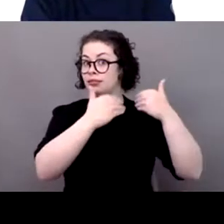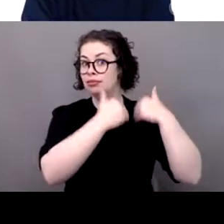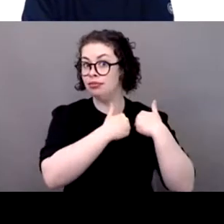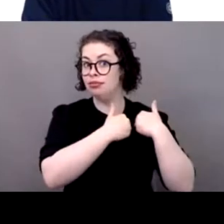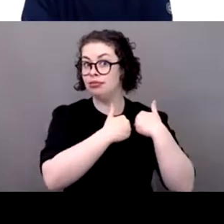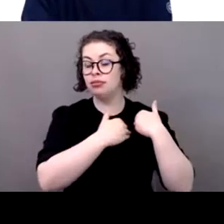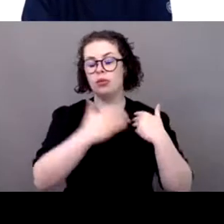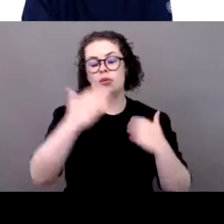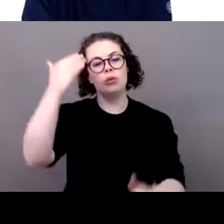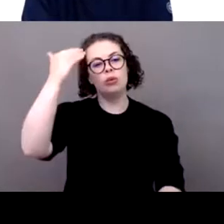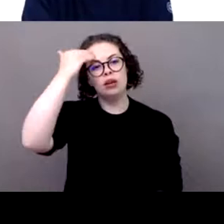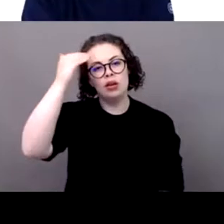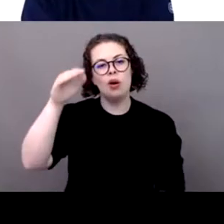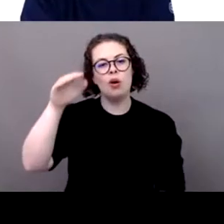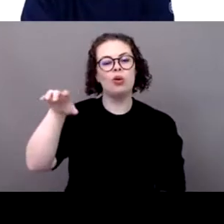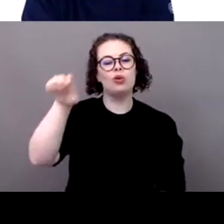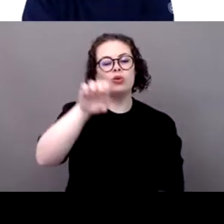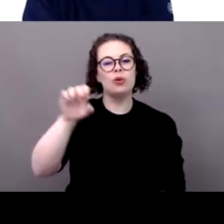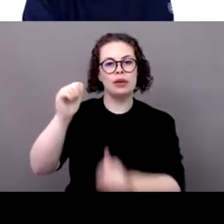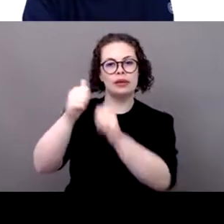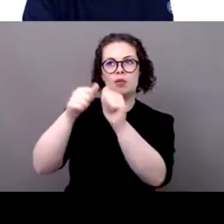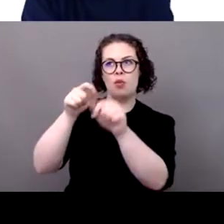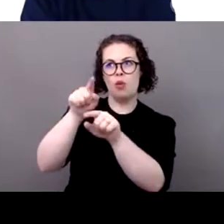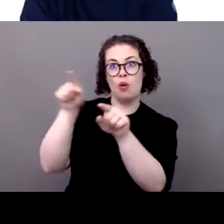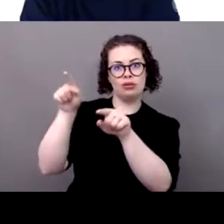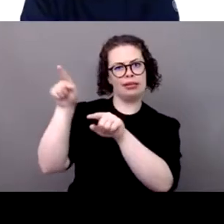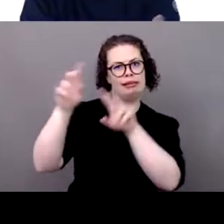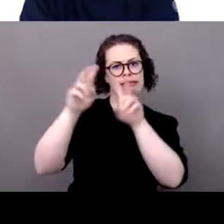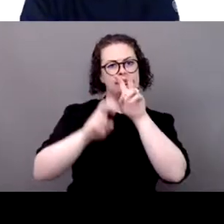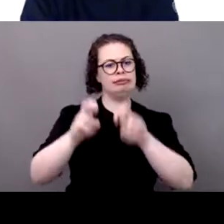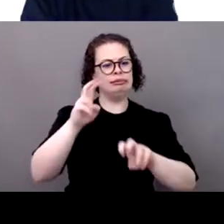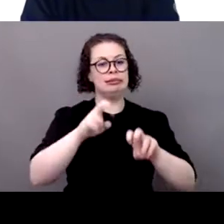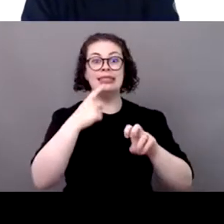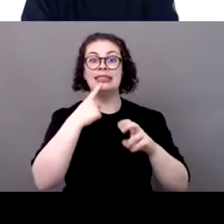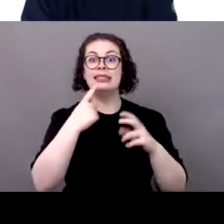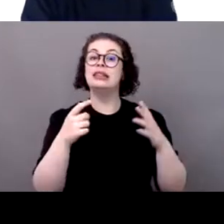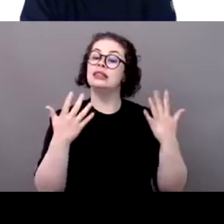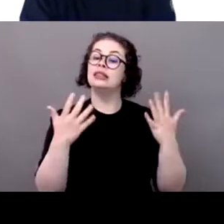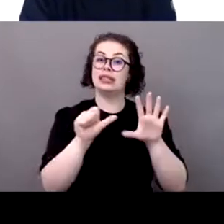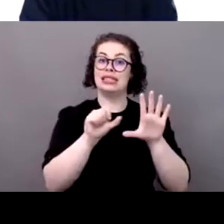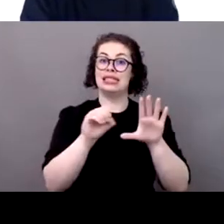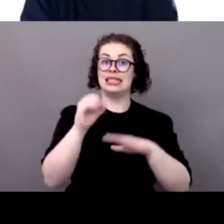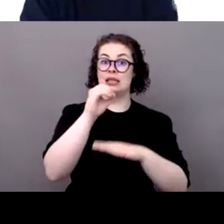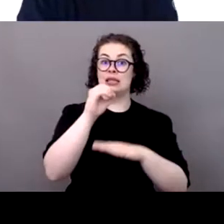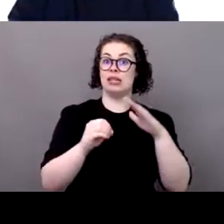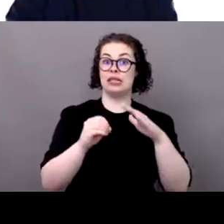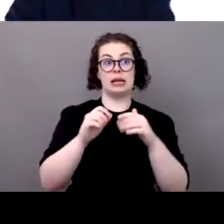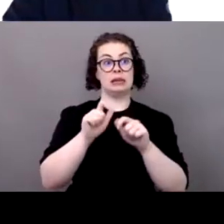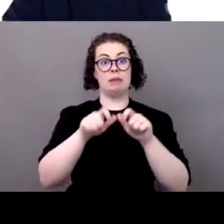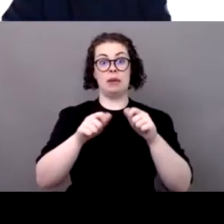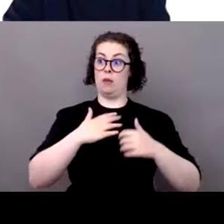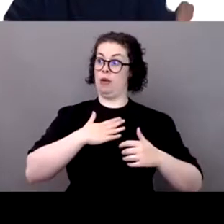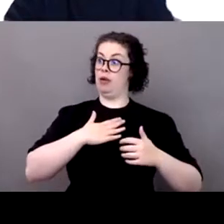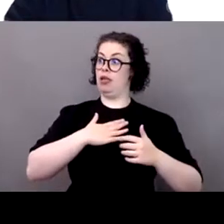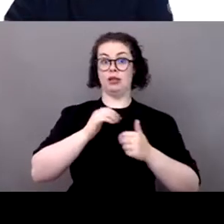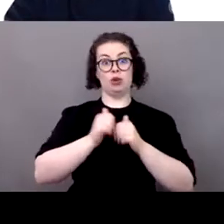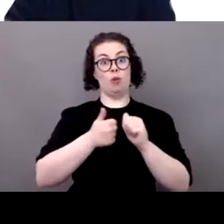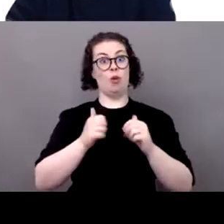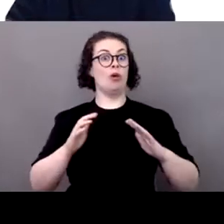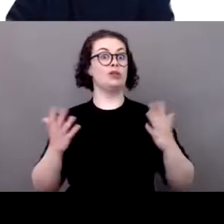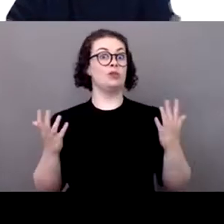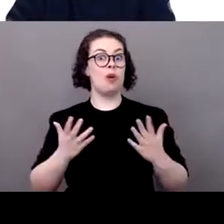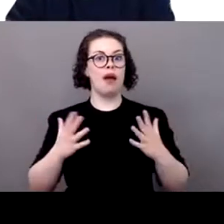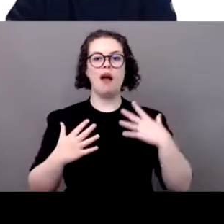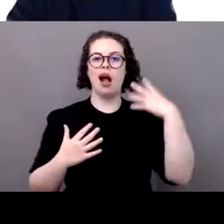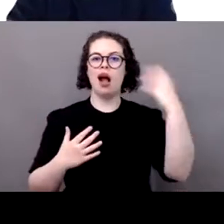Barometer that 60% of people that are practicing sport are doing it outdoors. And the outdoor sports